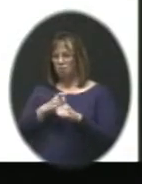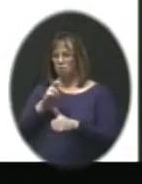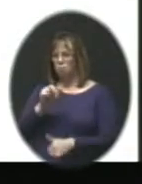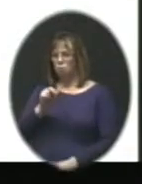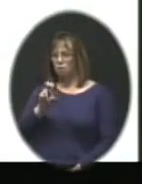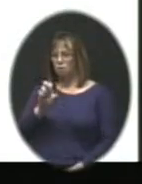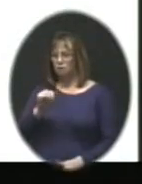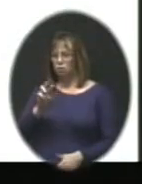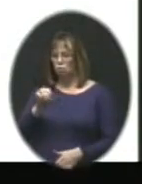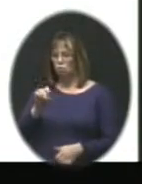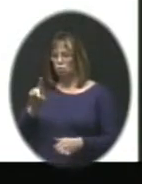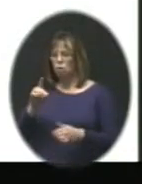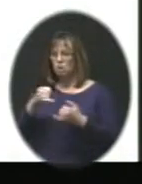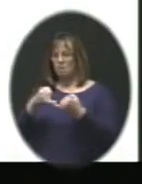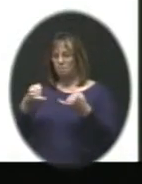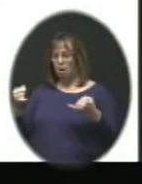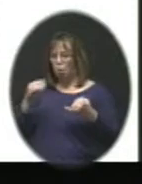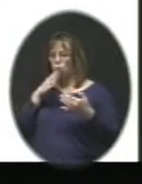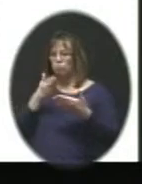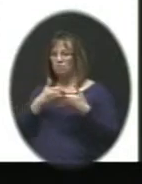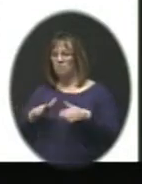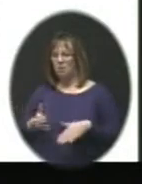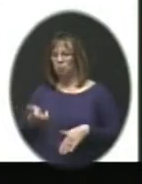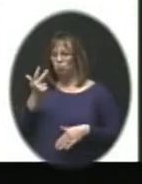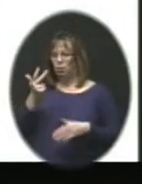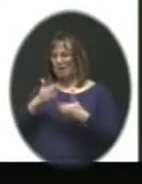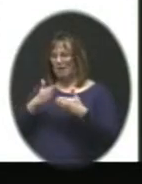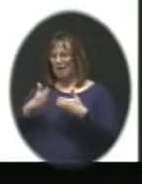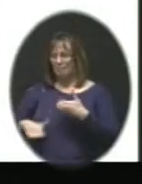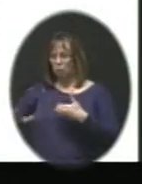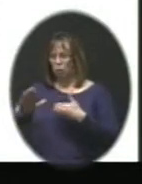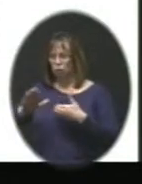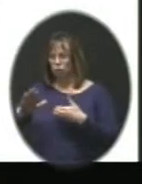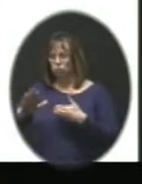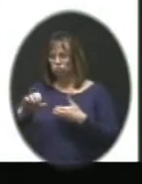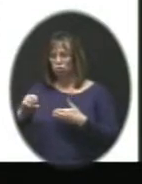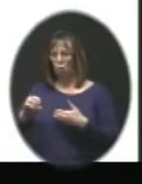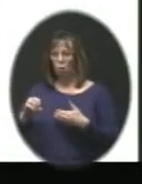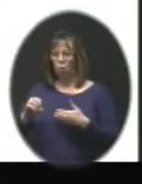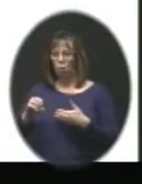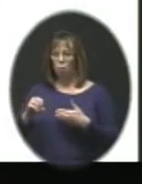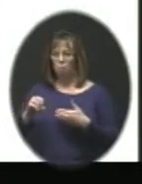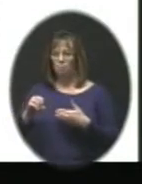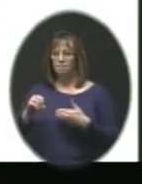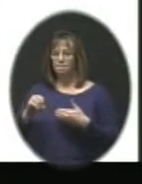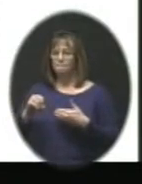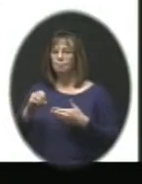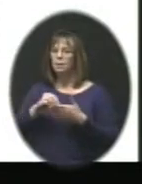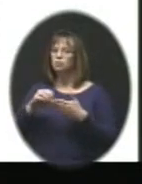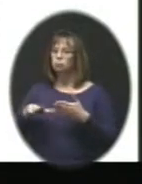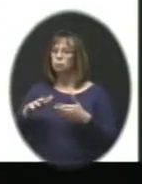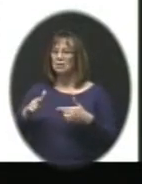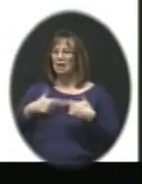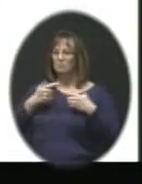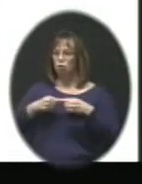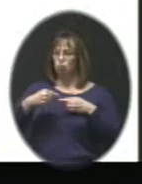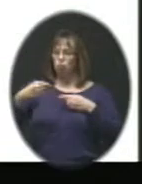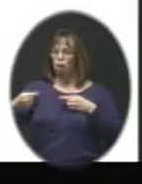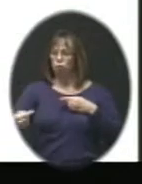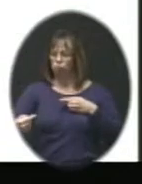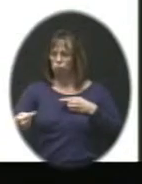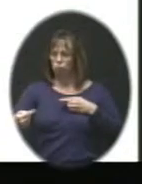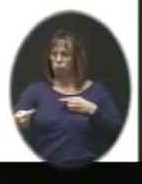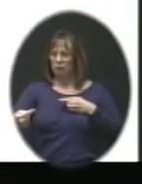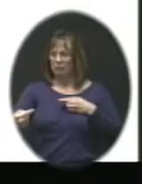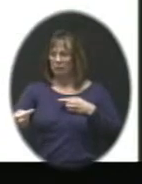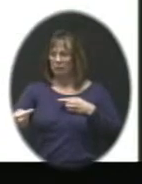This boundary, though, would split three neighborhoods. So literally students that live across the street from each